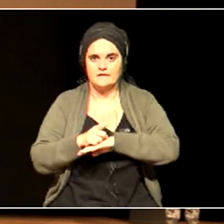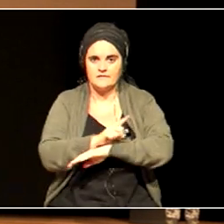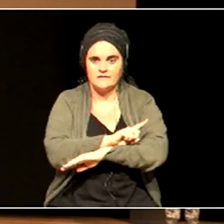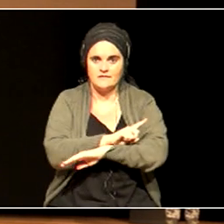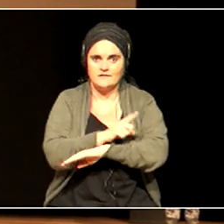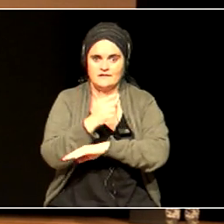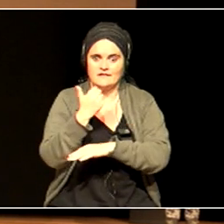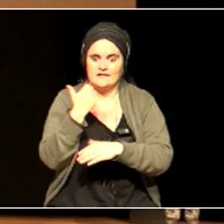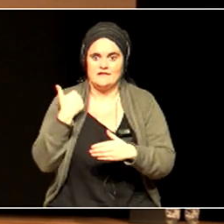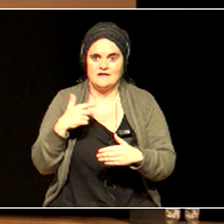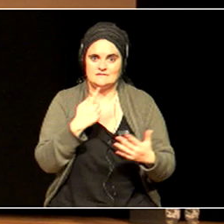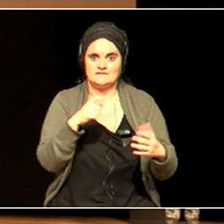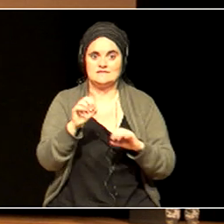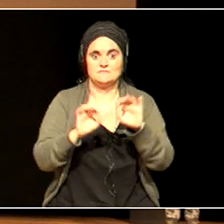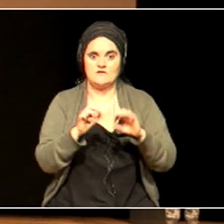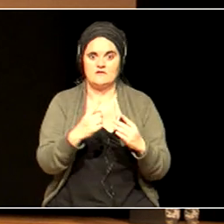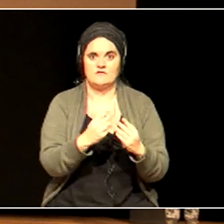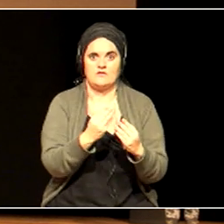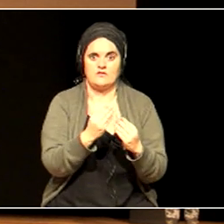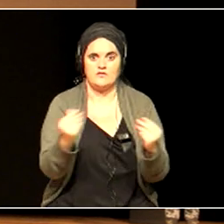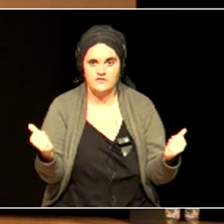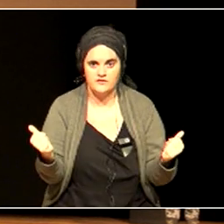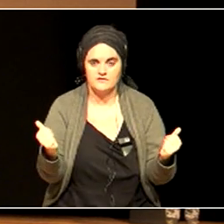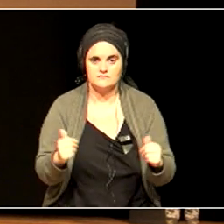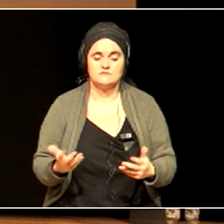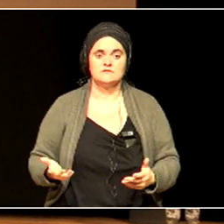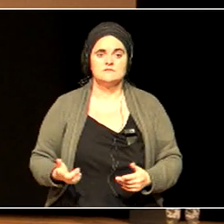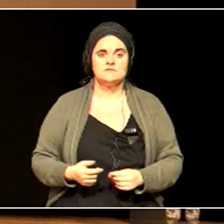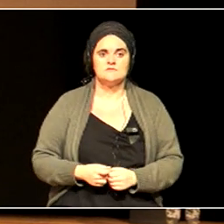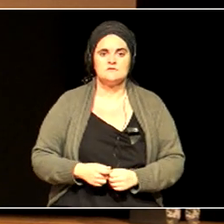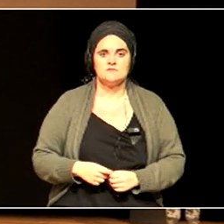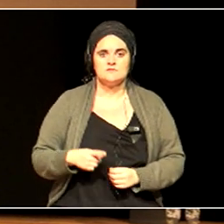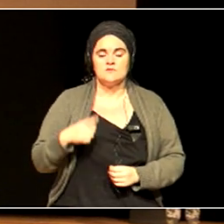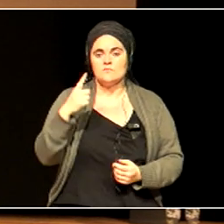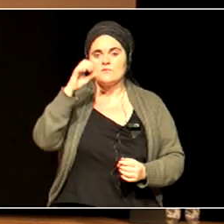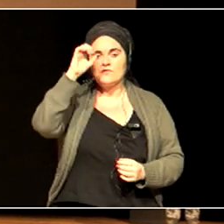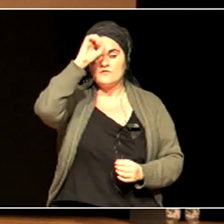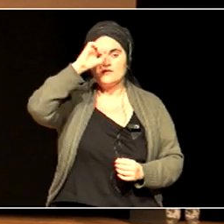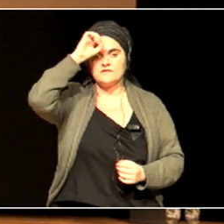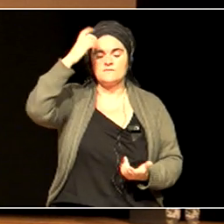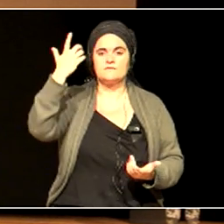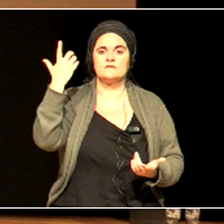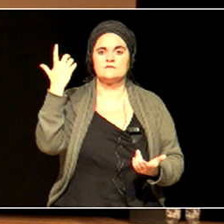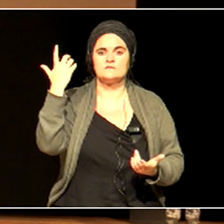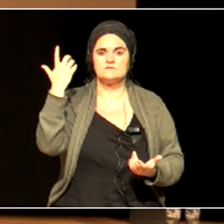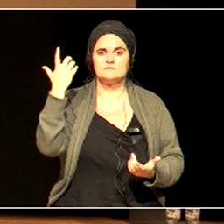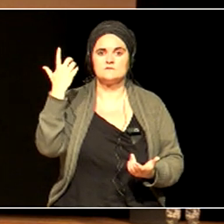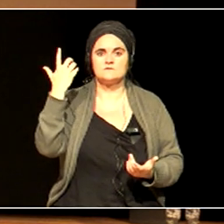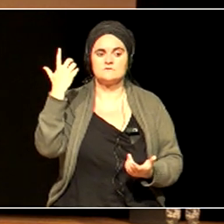A scientist visiting Guatemala, with a 35 year gap,